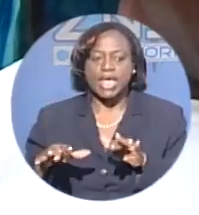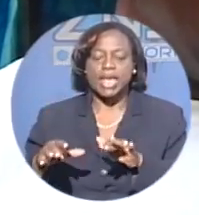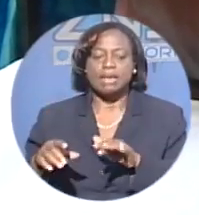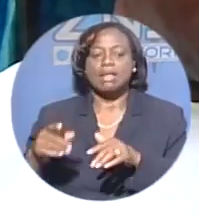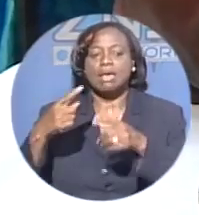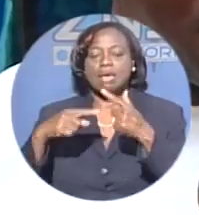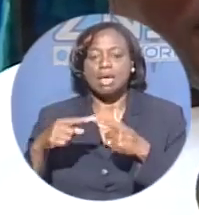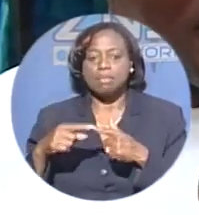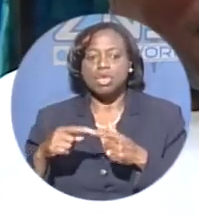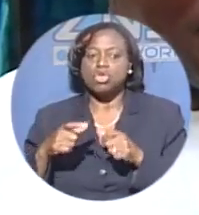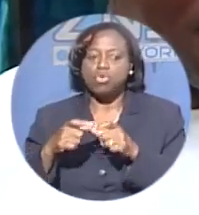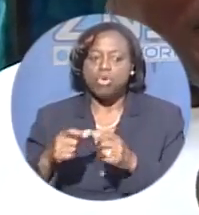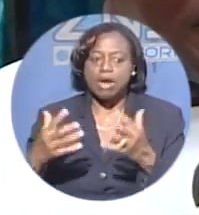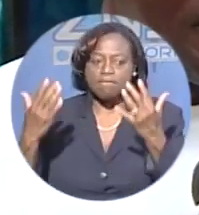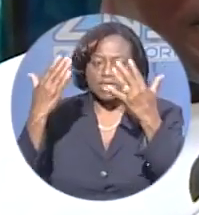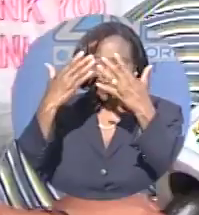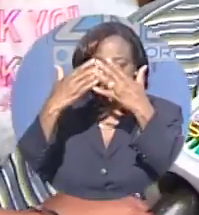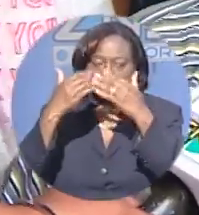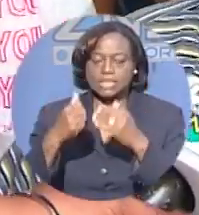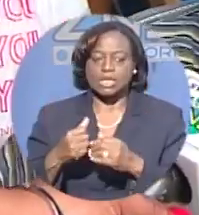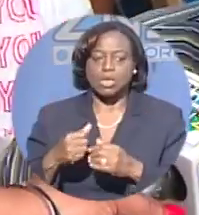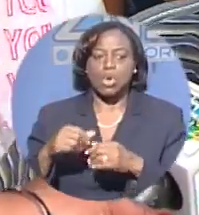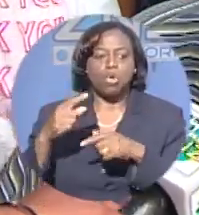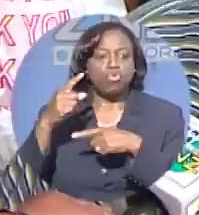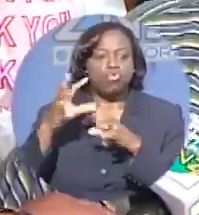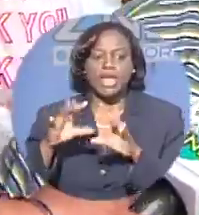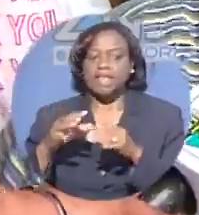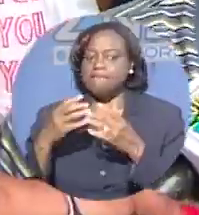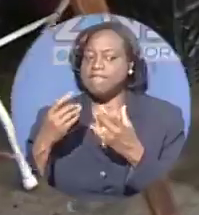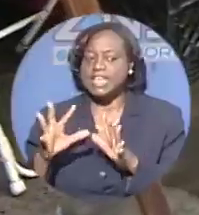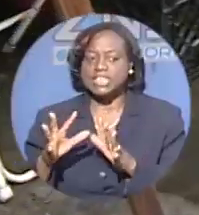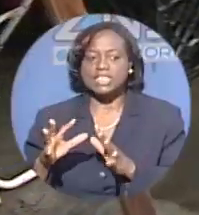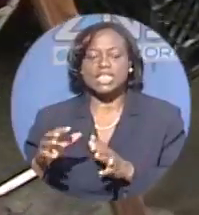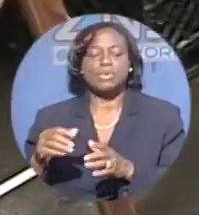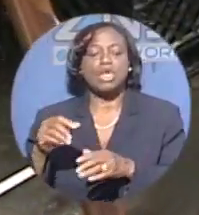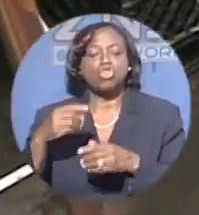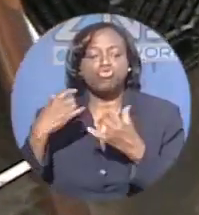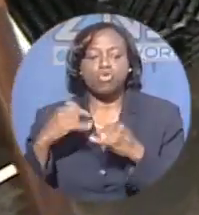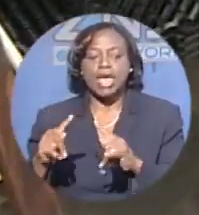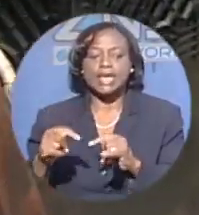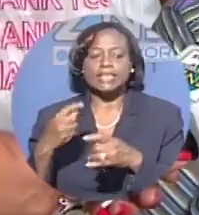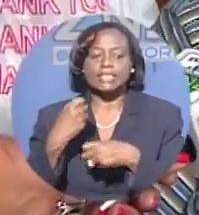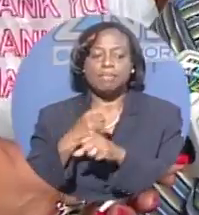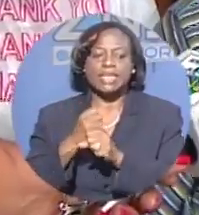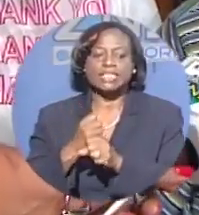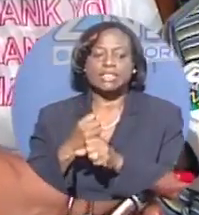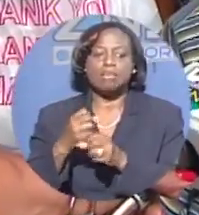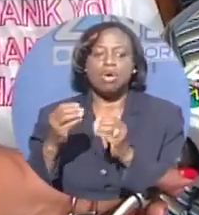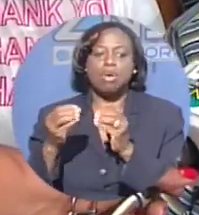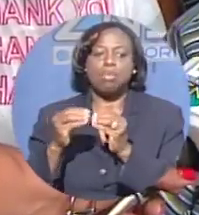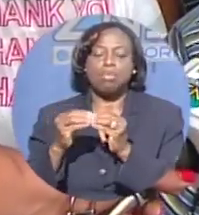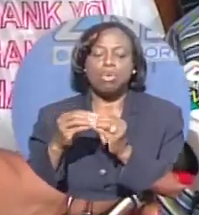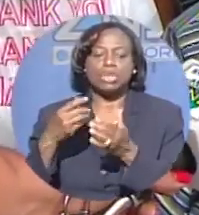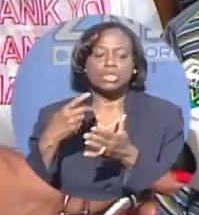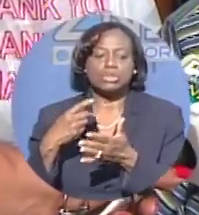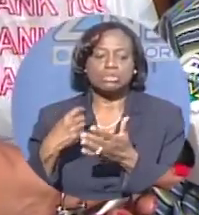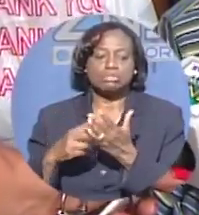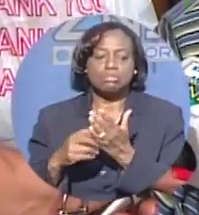over, you reopen and try to make a couple of dollars. The mosquitoes, because where we are, we in the drain. I just feel like screaming.